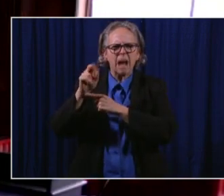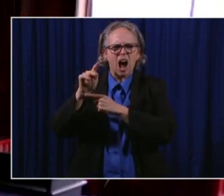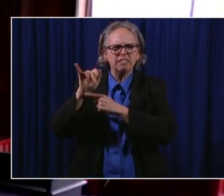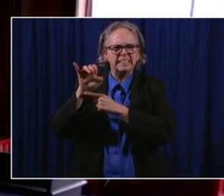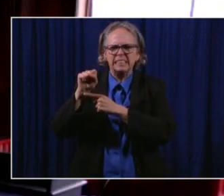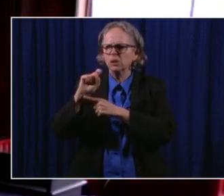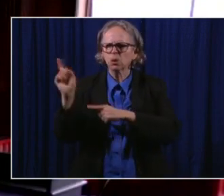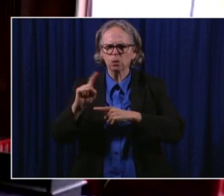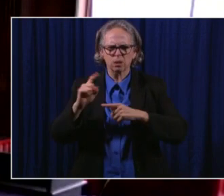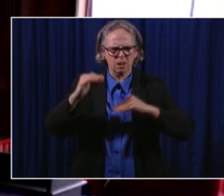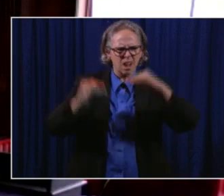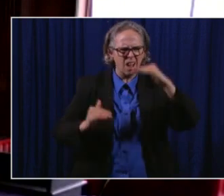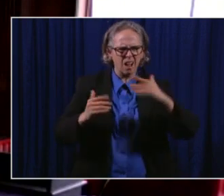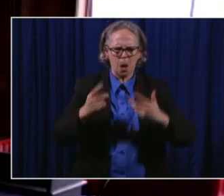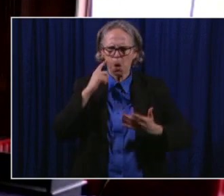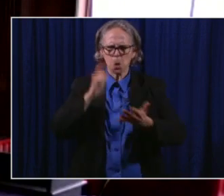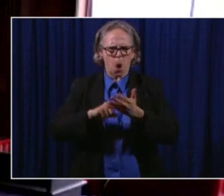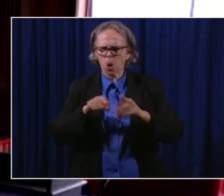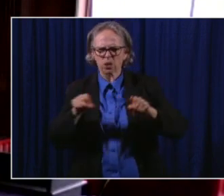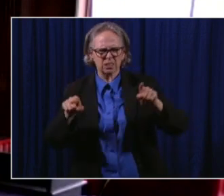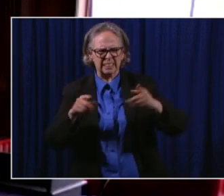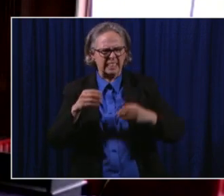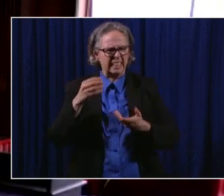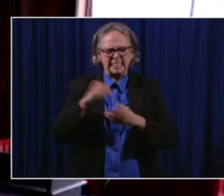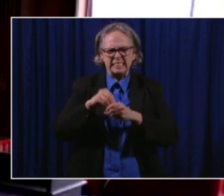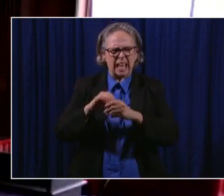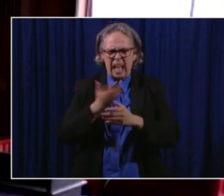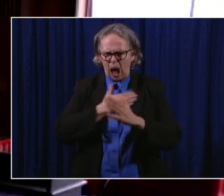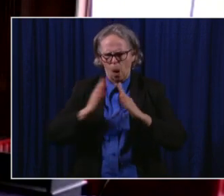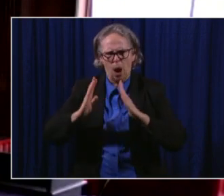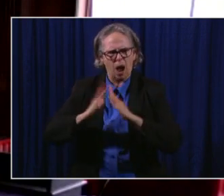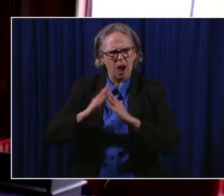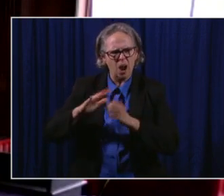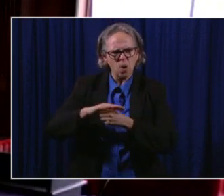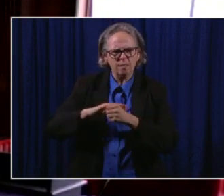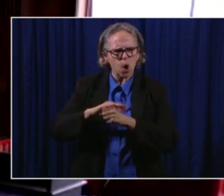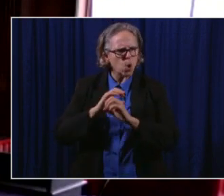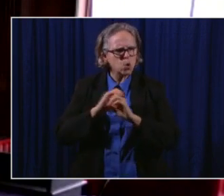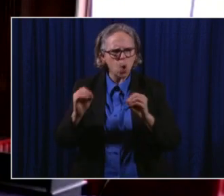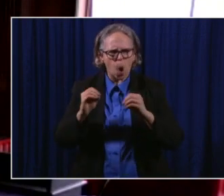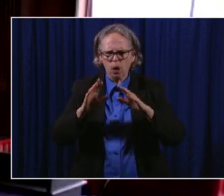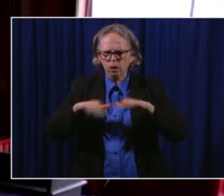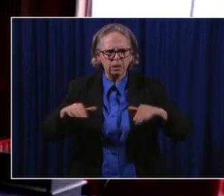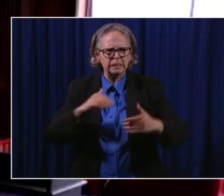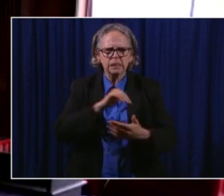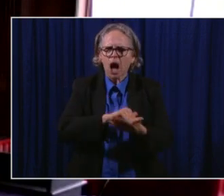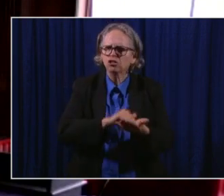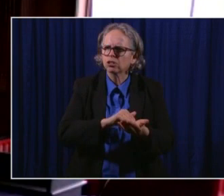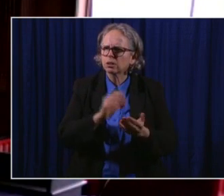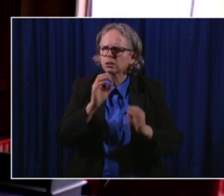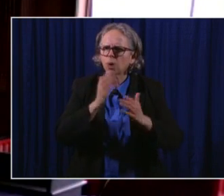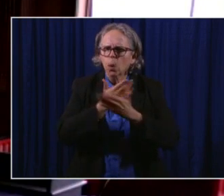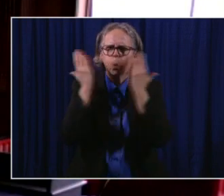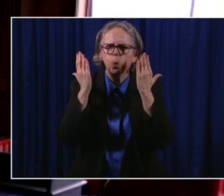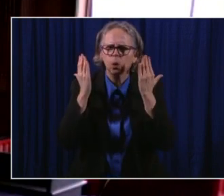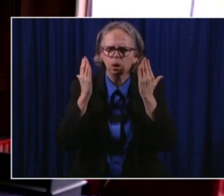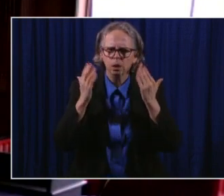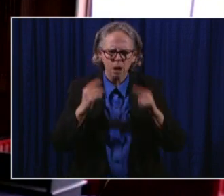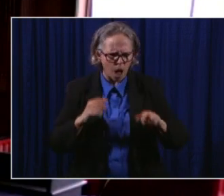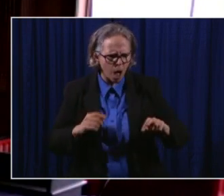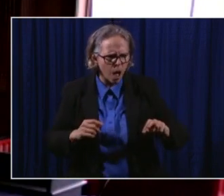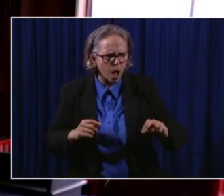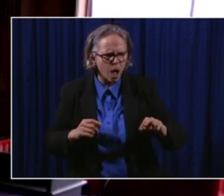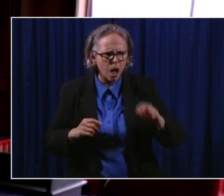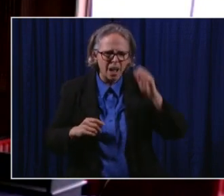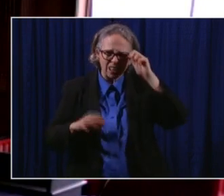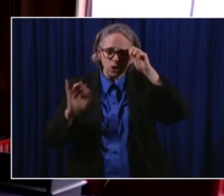service our scholars. So what we decided to do with our wellness dollars is we've teamed up with Quick Meds and Dr. Ishmael, and we're going to